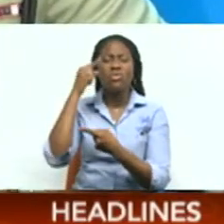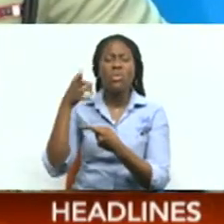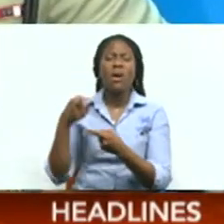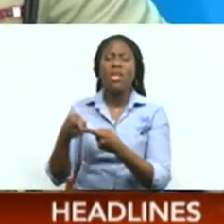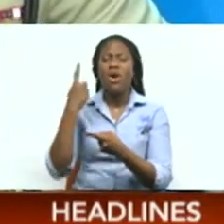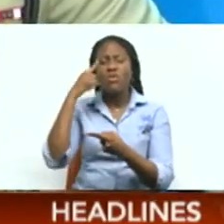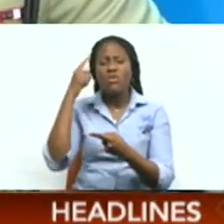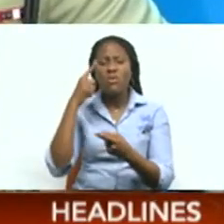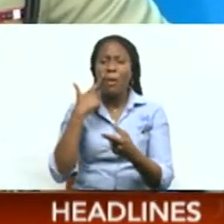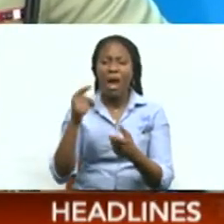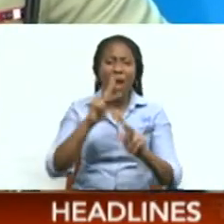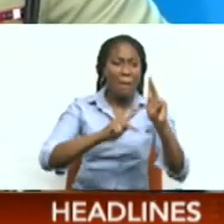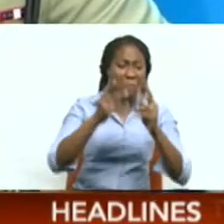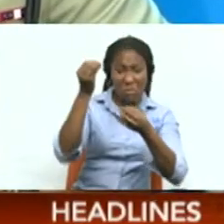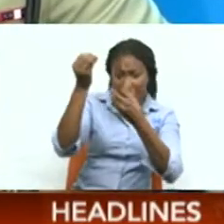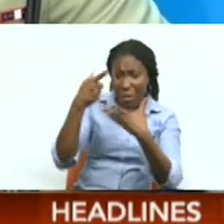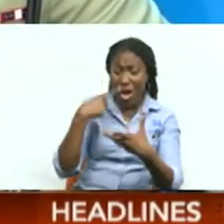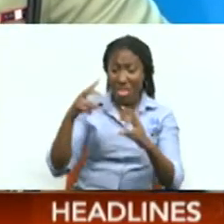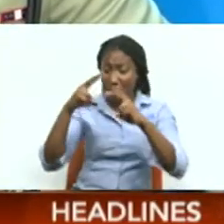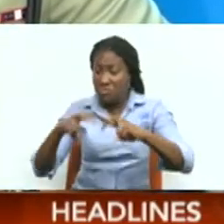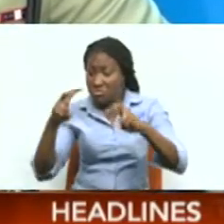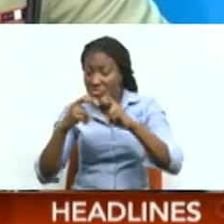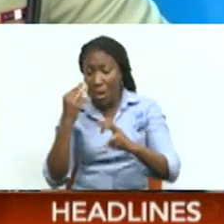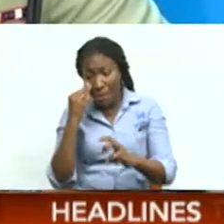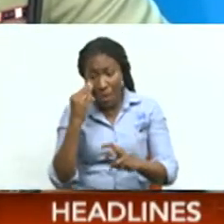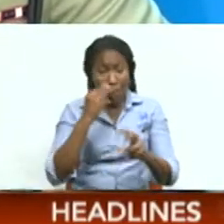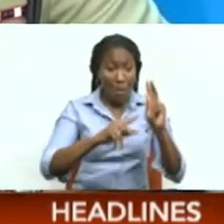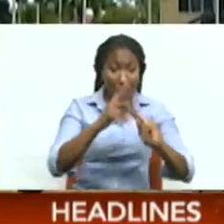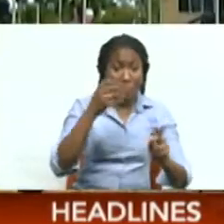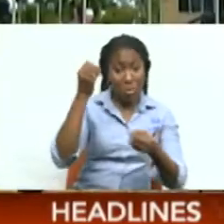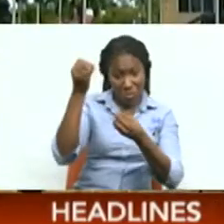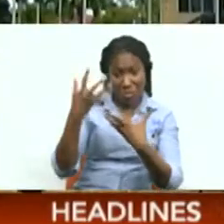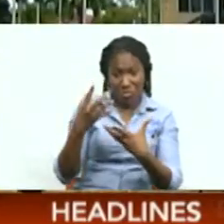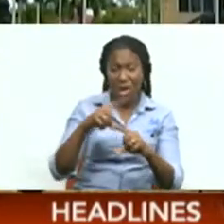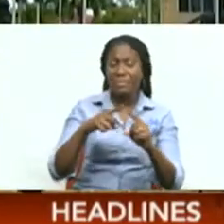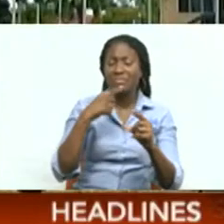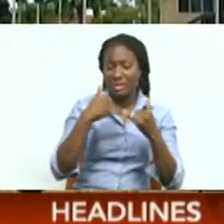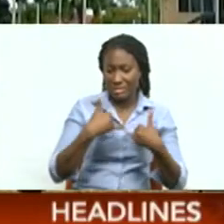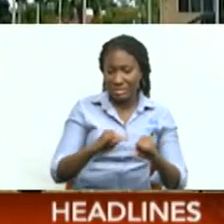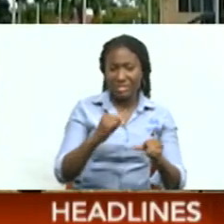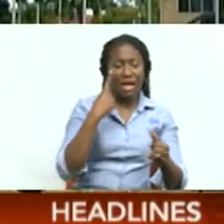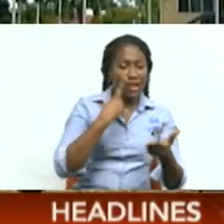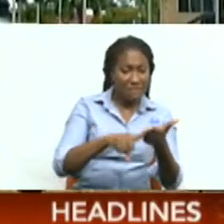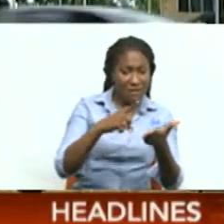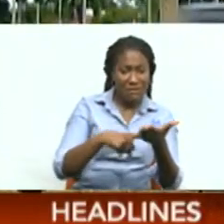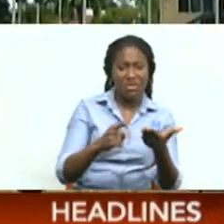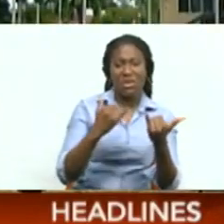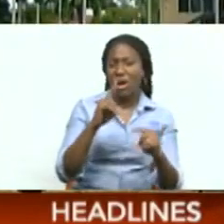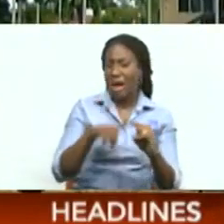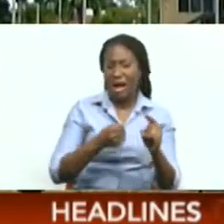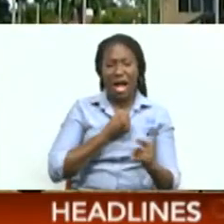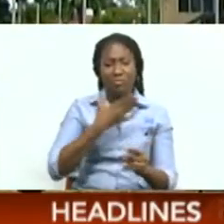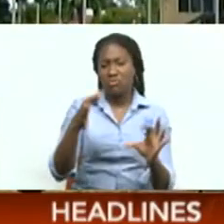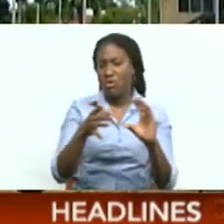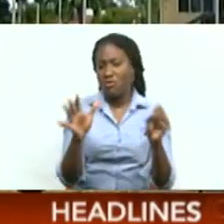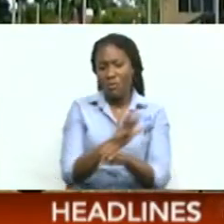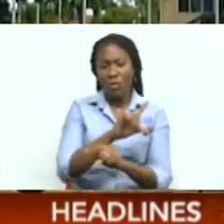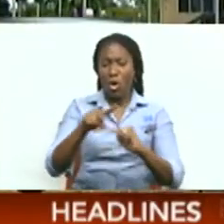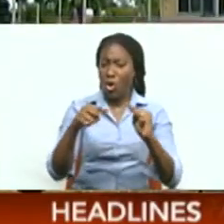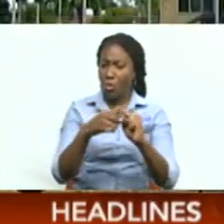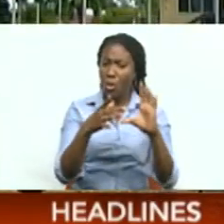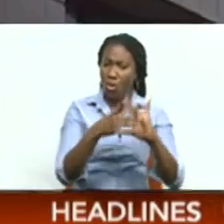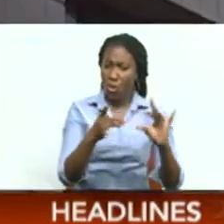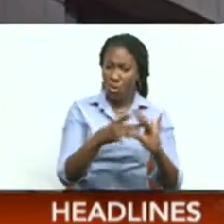Christopher gave an update on the SSA probe, saying that the investigations are ongoing and would prefer not to speak on it. Asked about Brown's